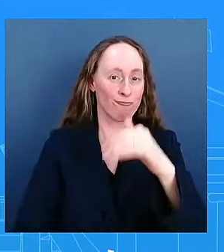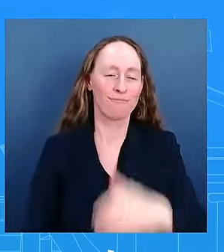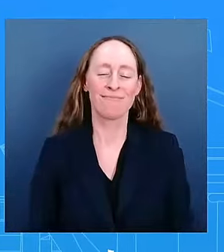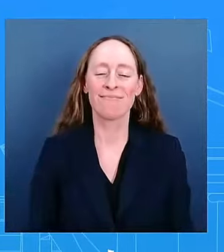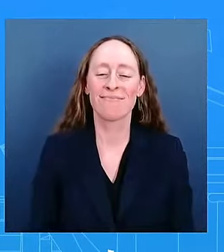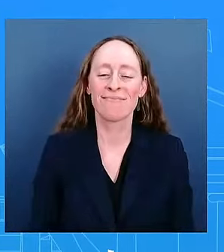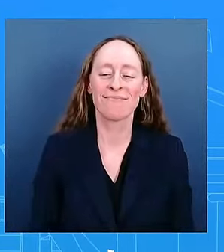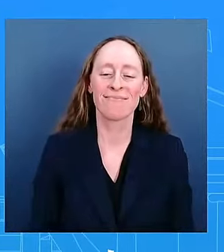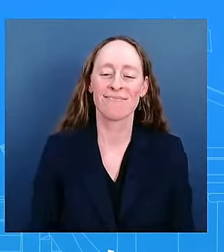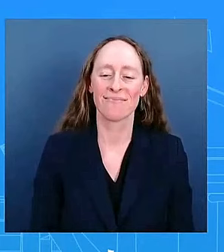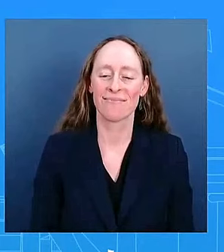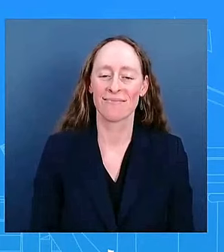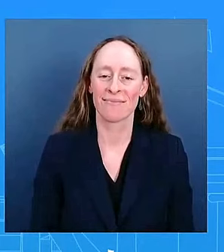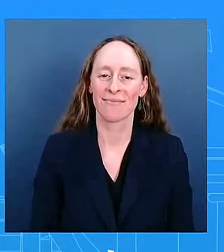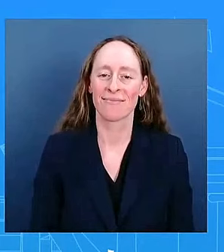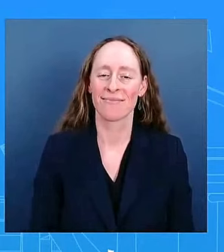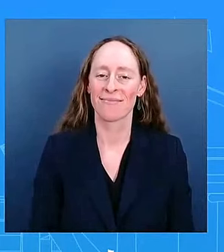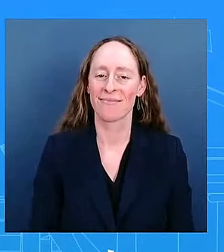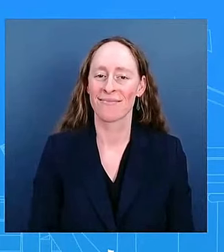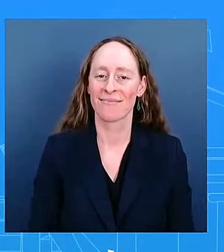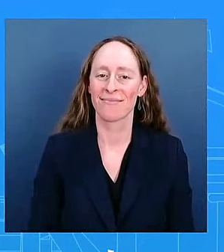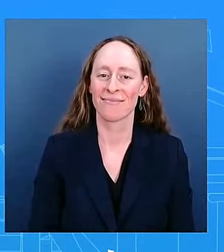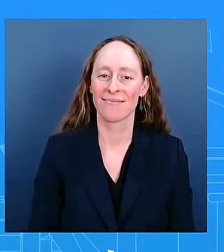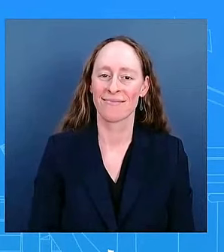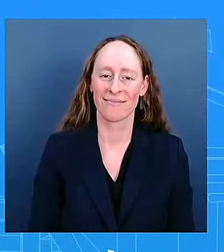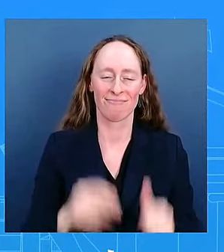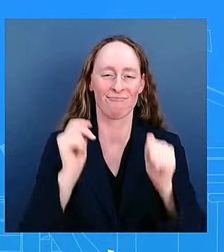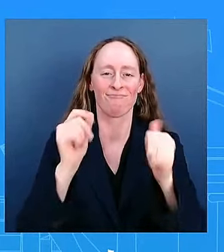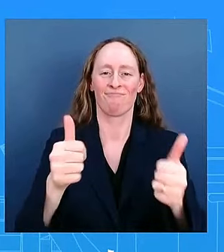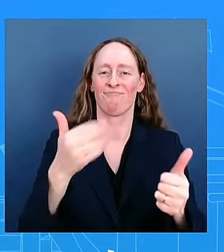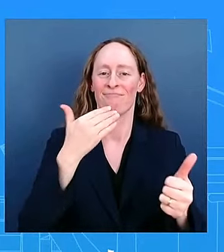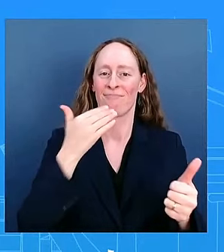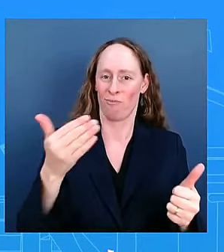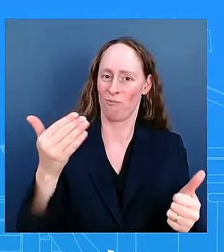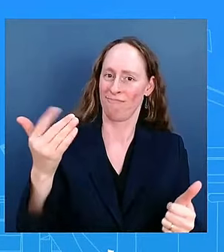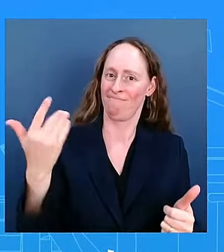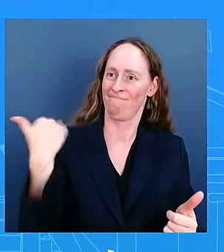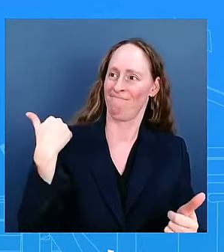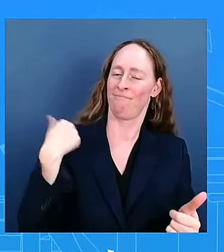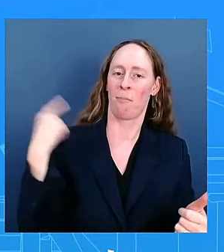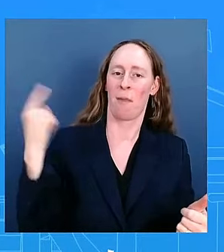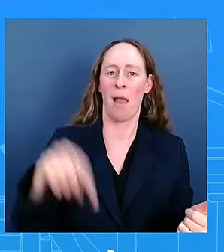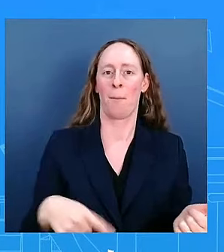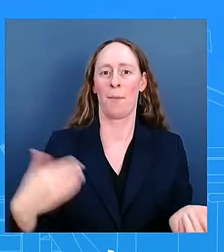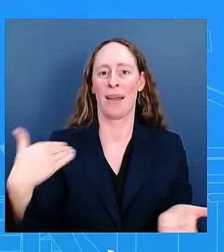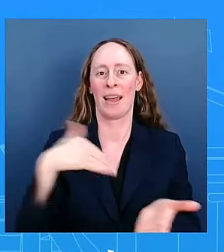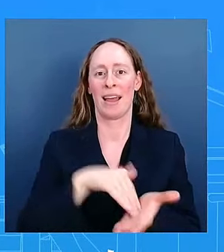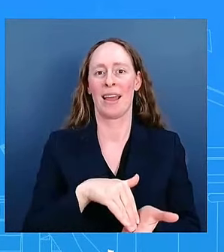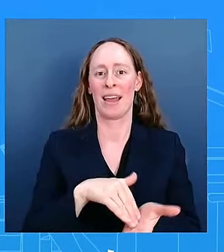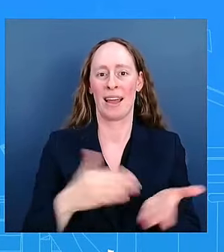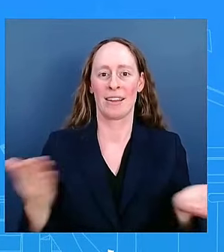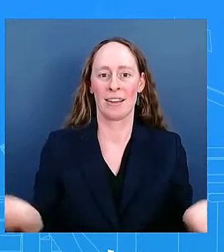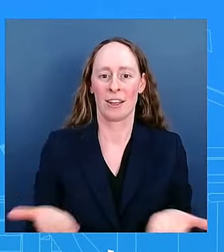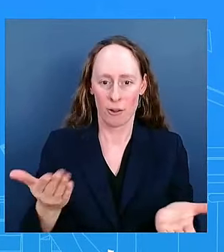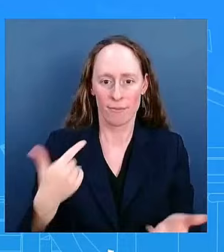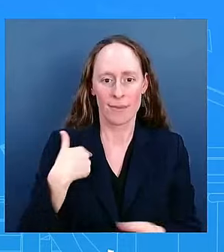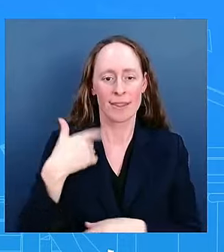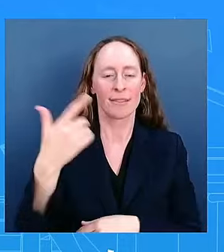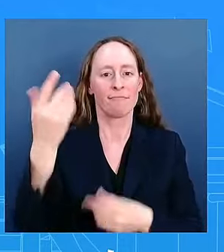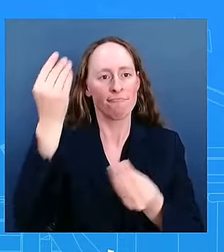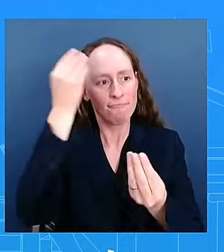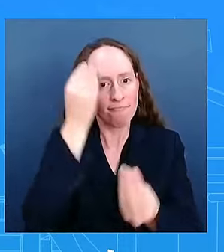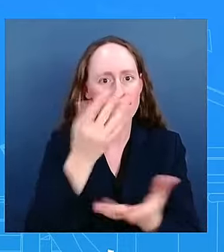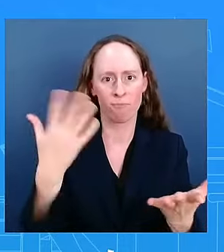to my cea team for helping prepare the information i'm about to share with you this has been a busy and quite